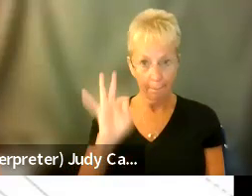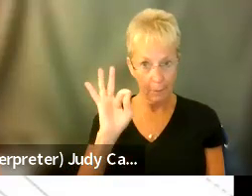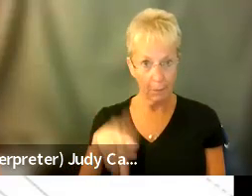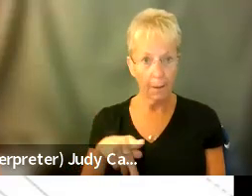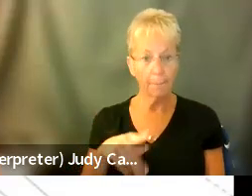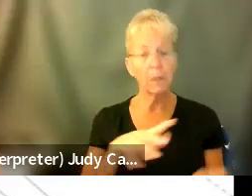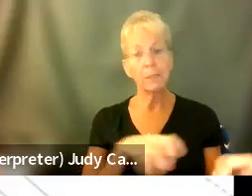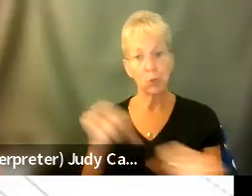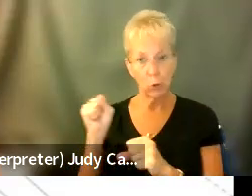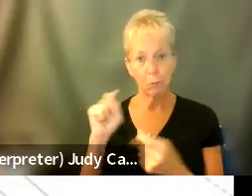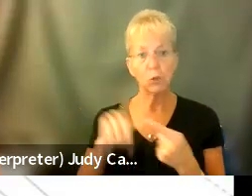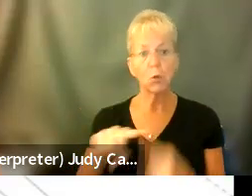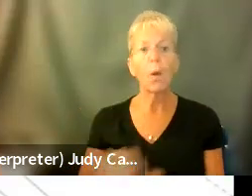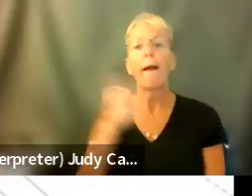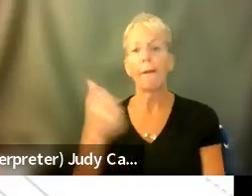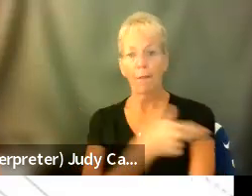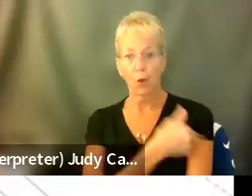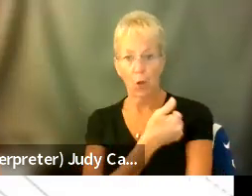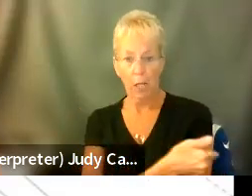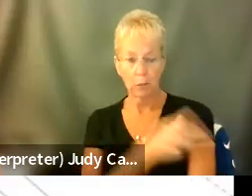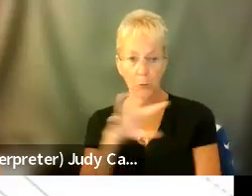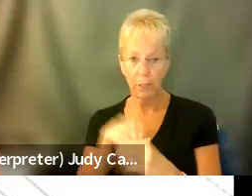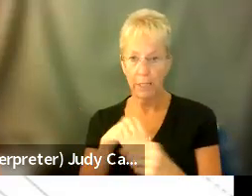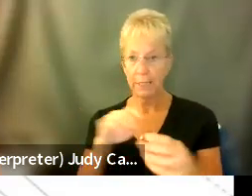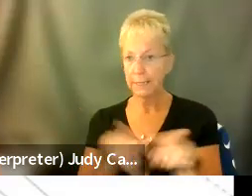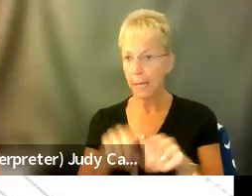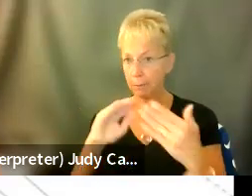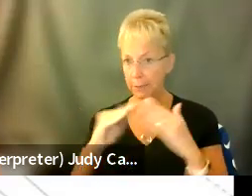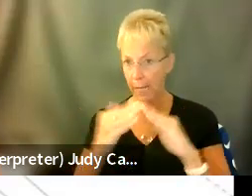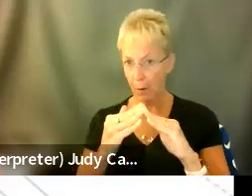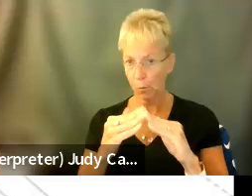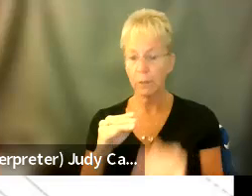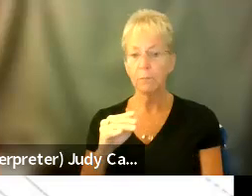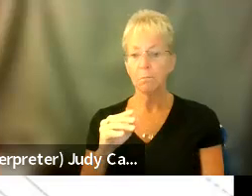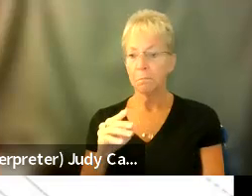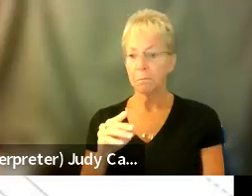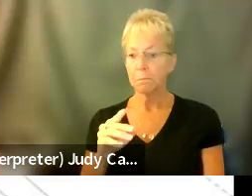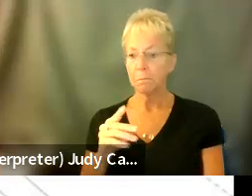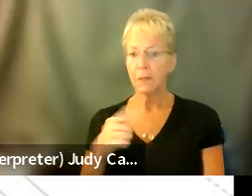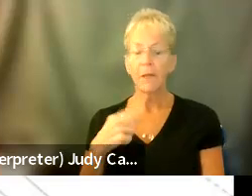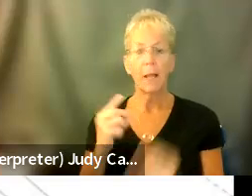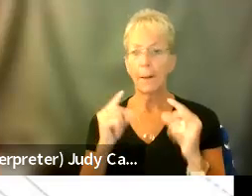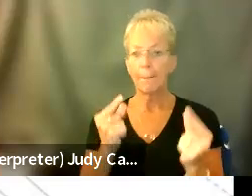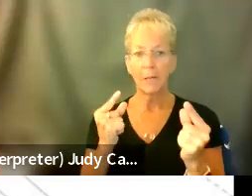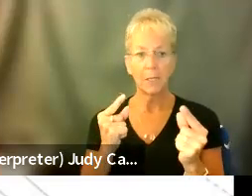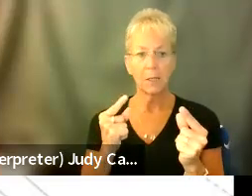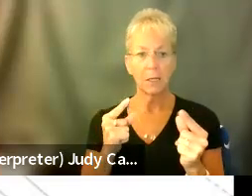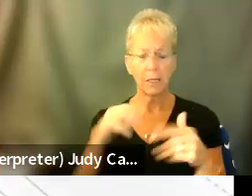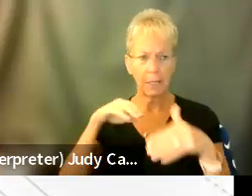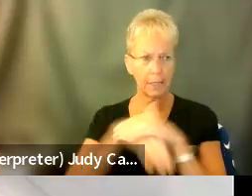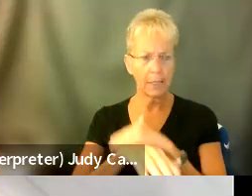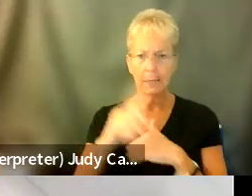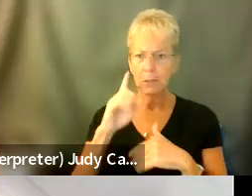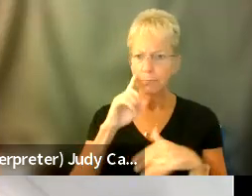took me to another hospital in town, um, where they immediately diagnosed it as an absence.